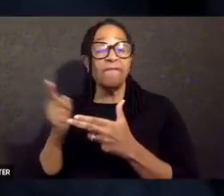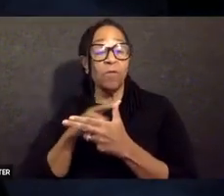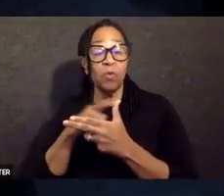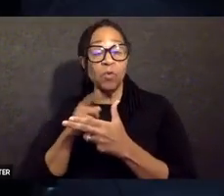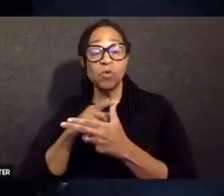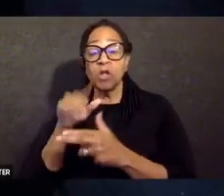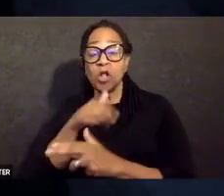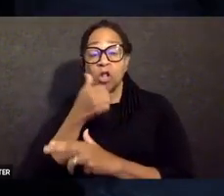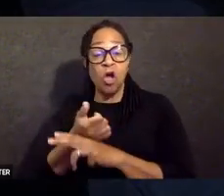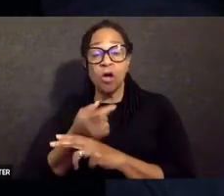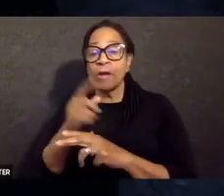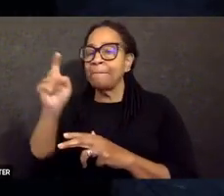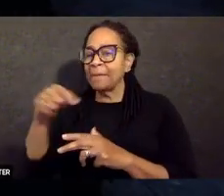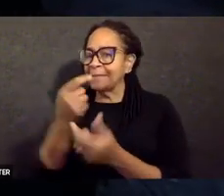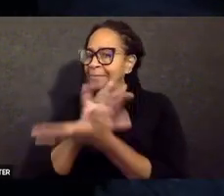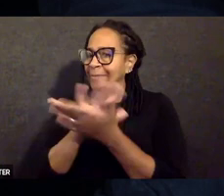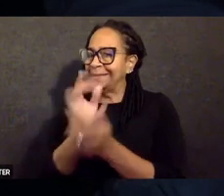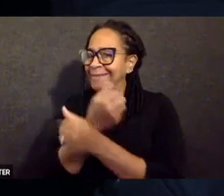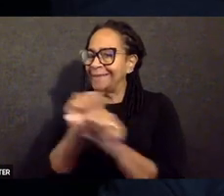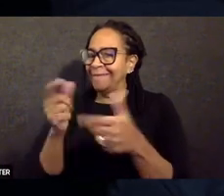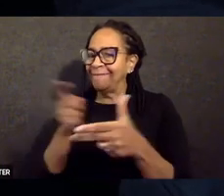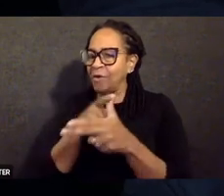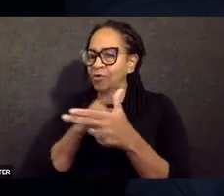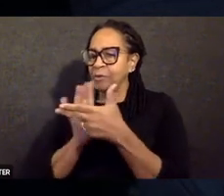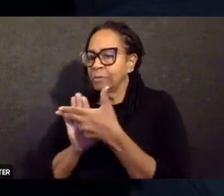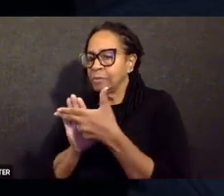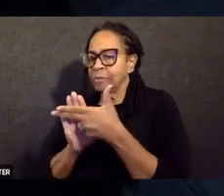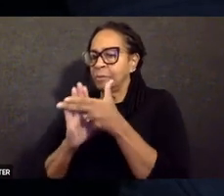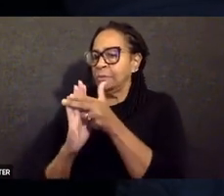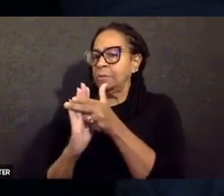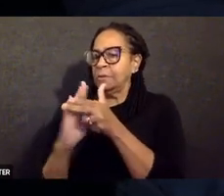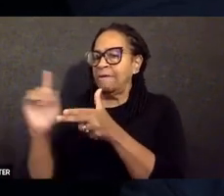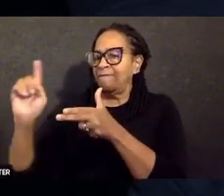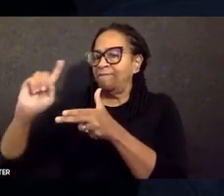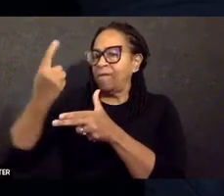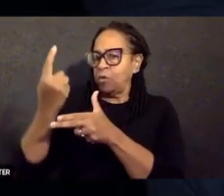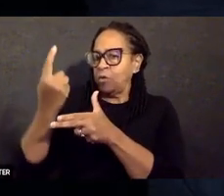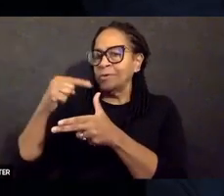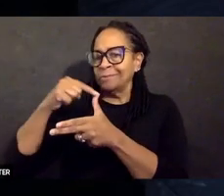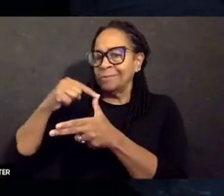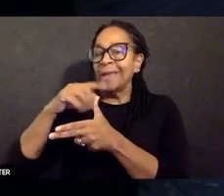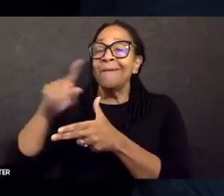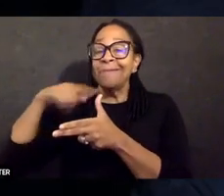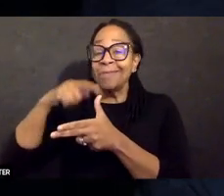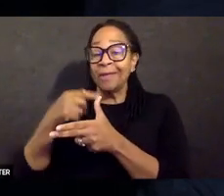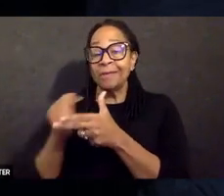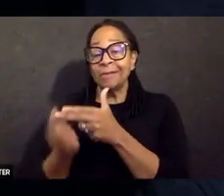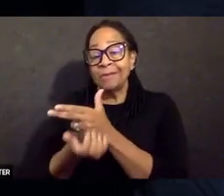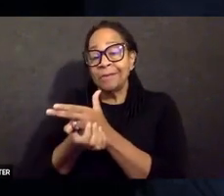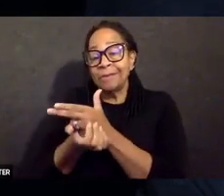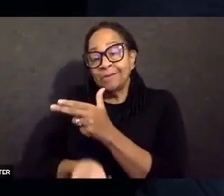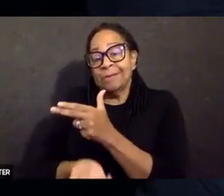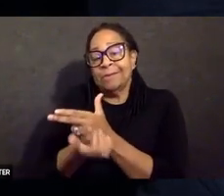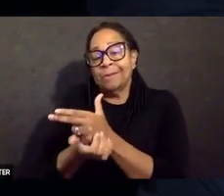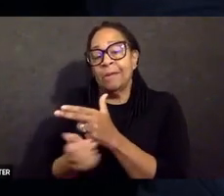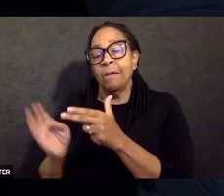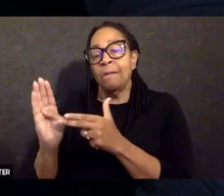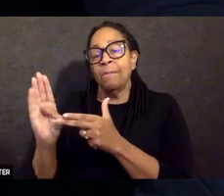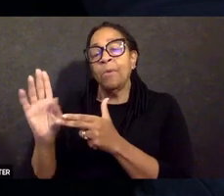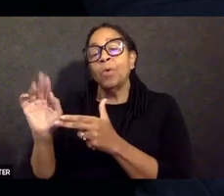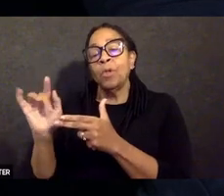In order to lock your pistol, you must first render it safe. To do so, in this case, with a semi-automatic pistol, you must remove the